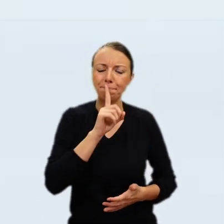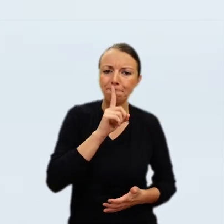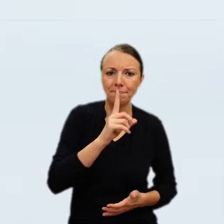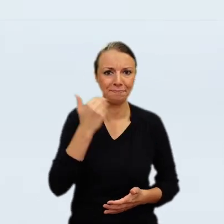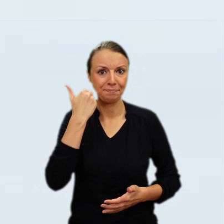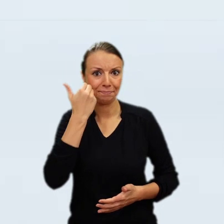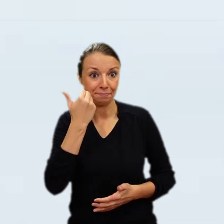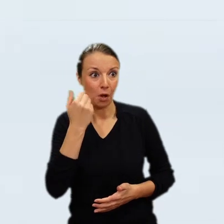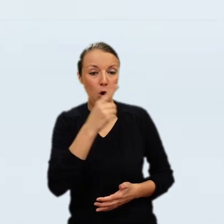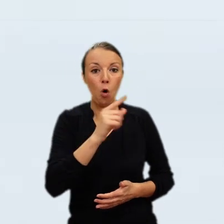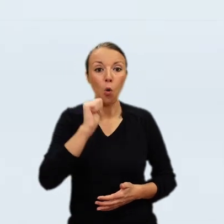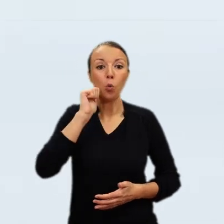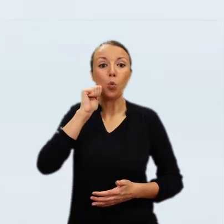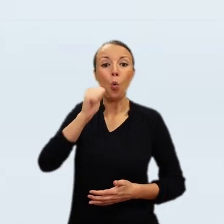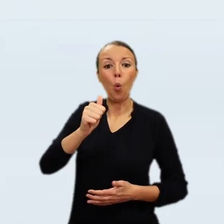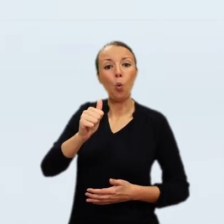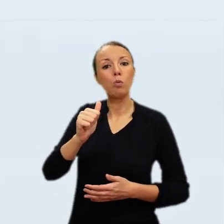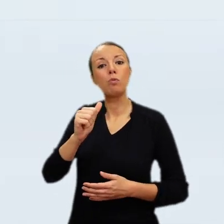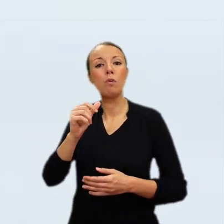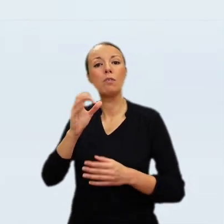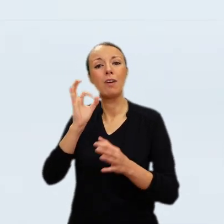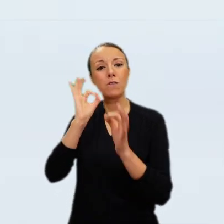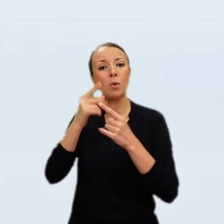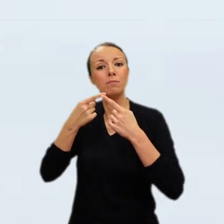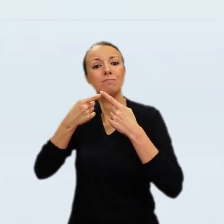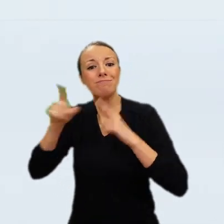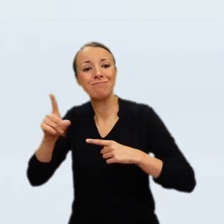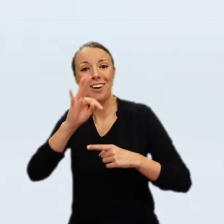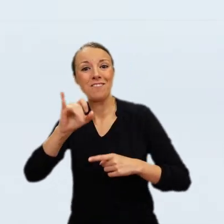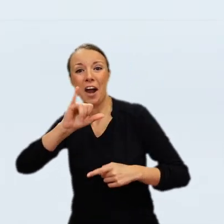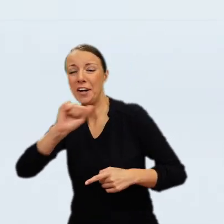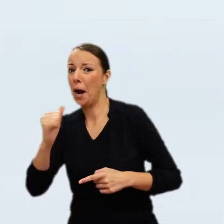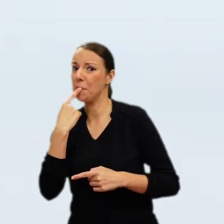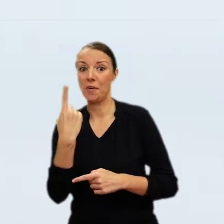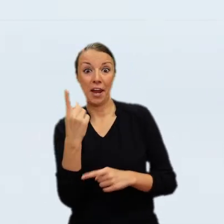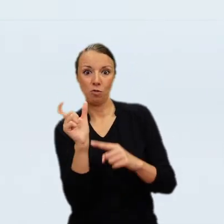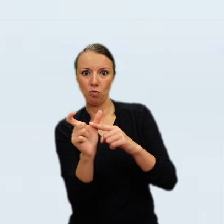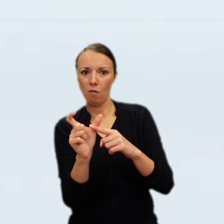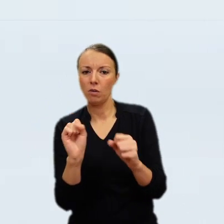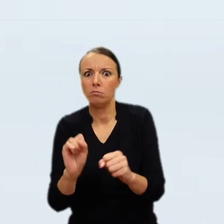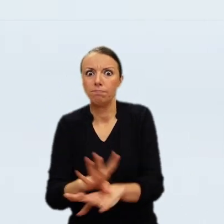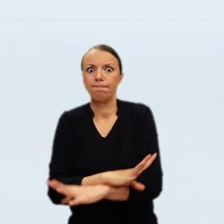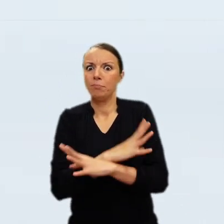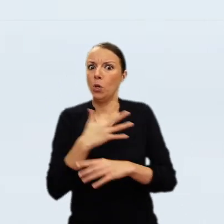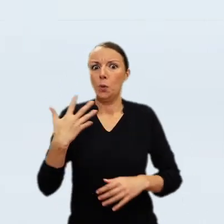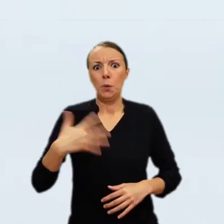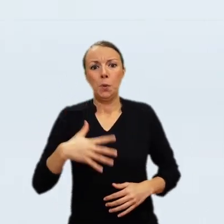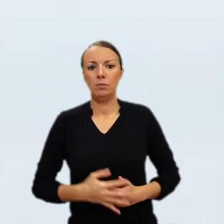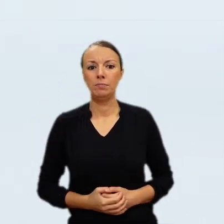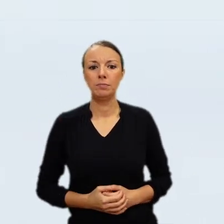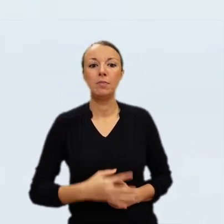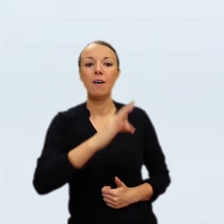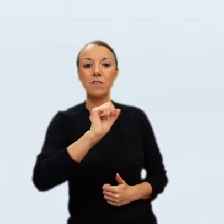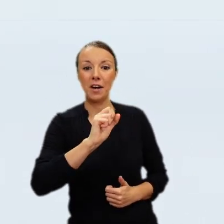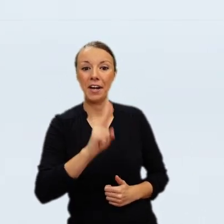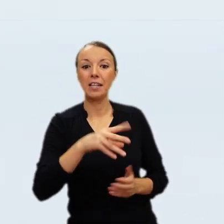for lower price. Leave matter of condition of picture with you. Payments should be made on delivery here but you have authority to do as you